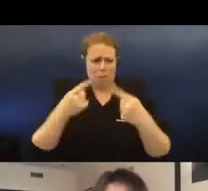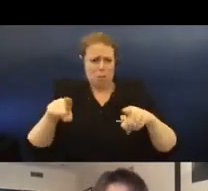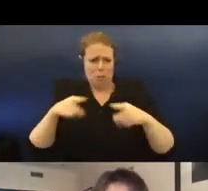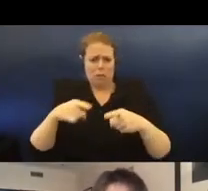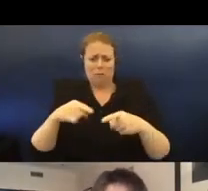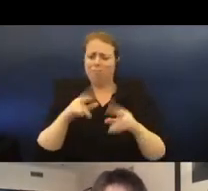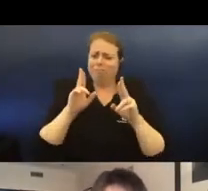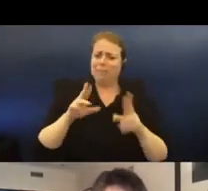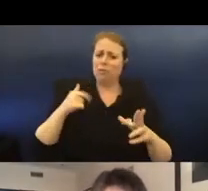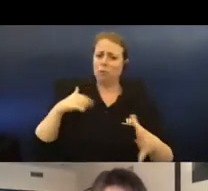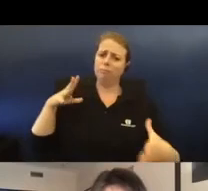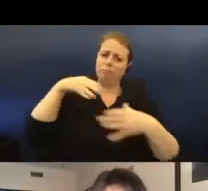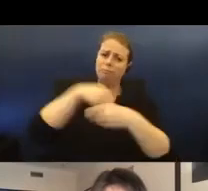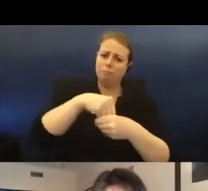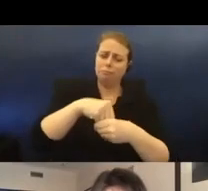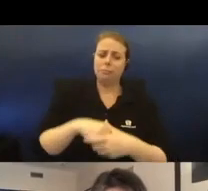for me to land.